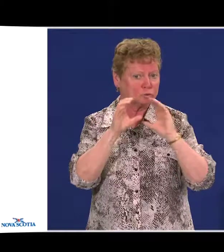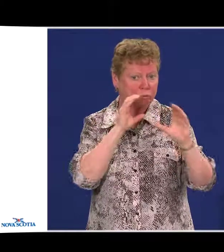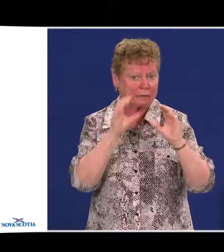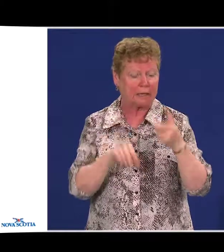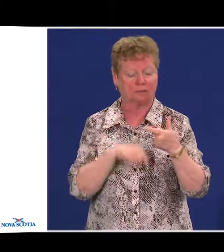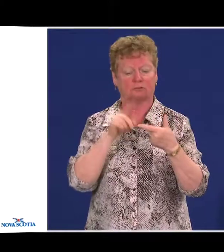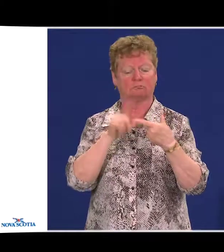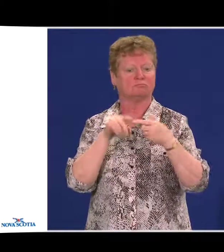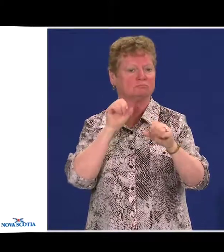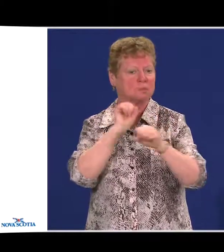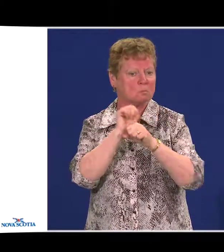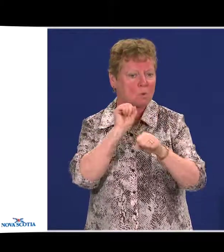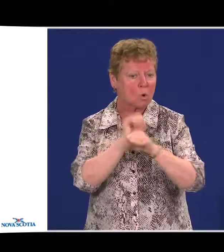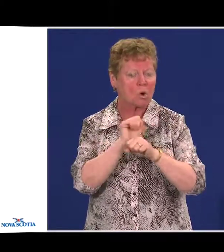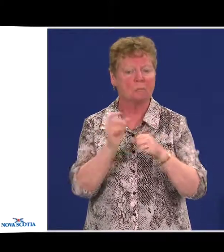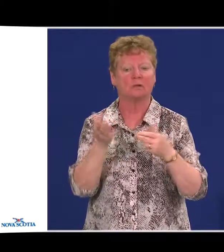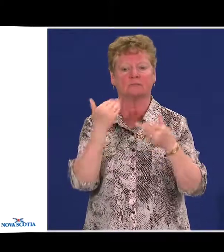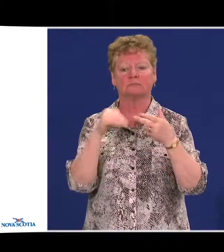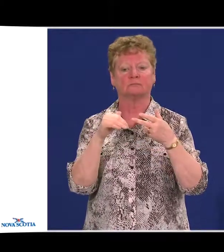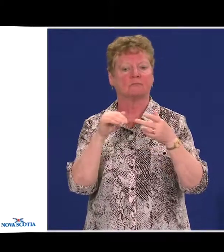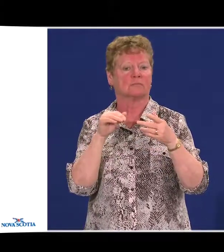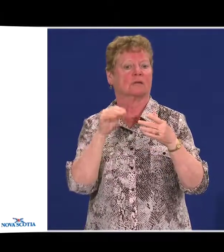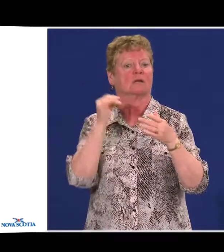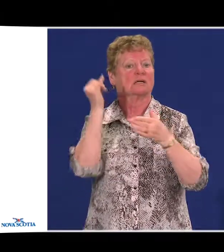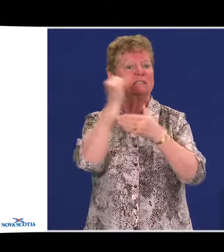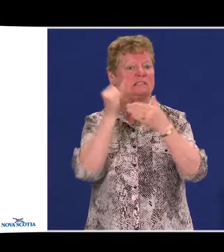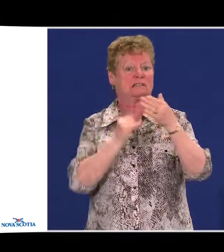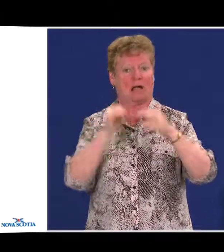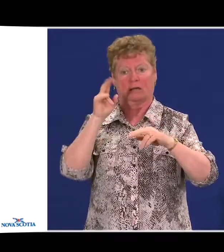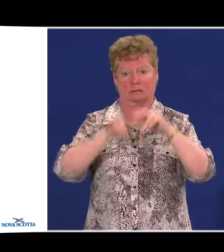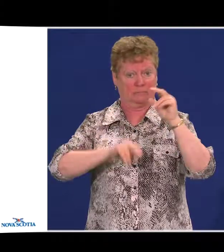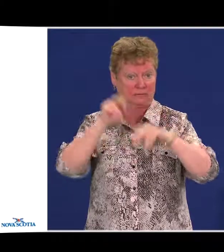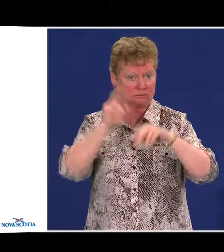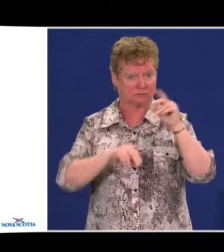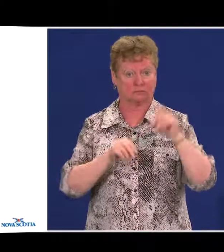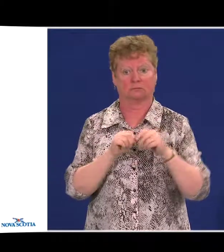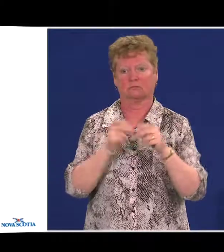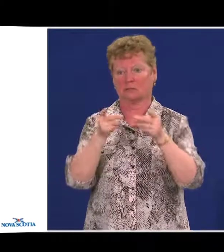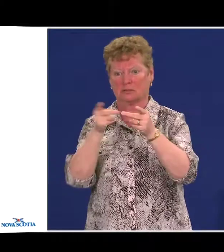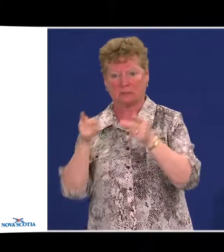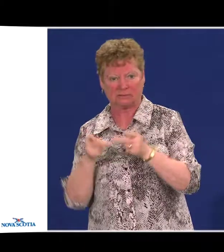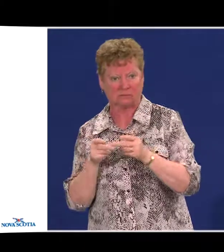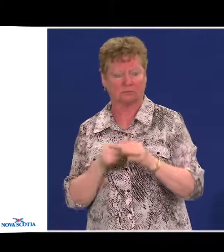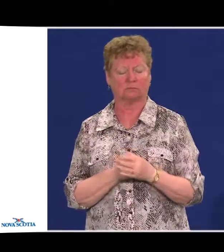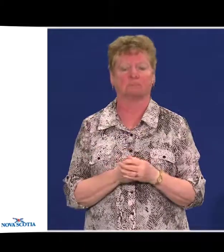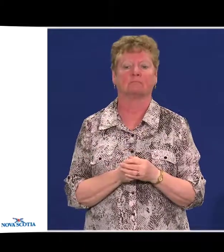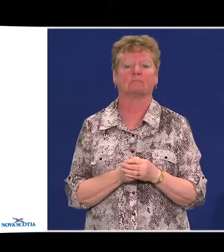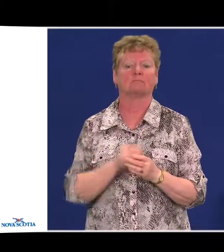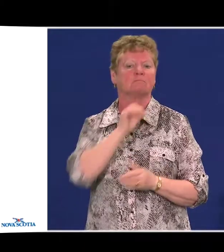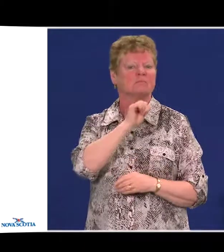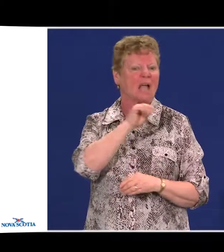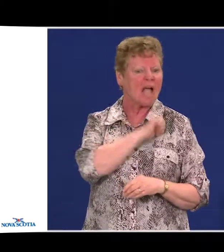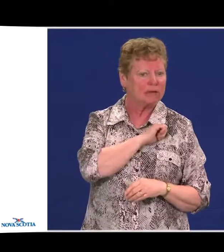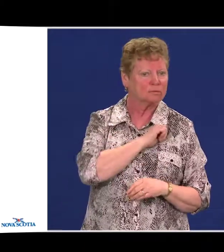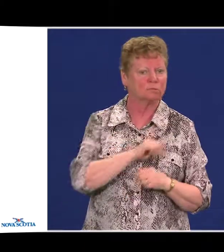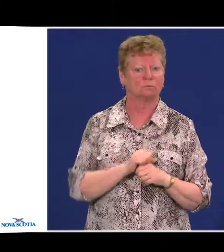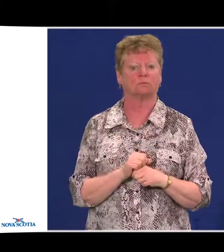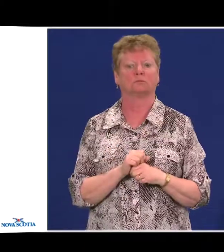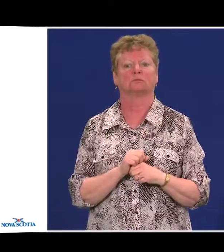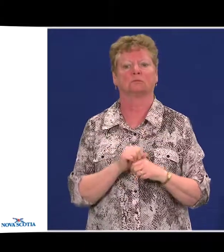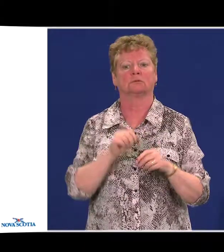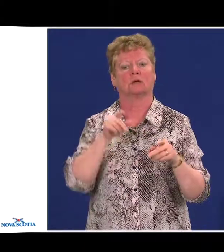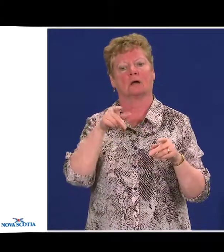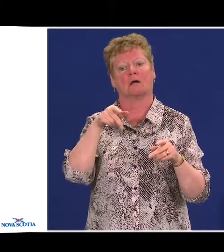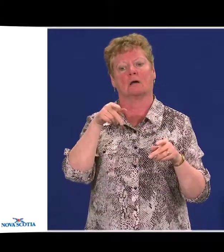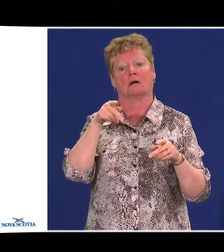employment, design of public buildings and public spaces, attitudes and public